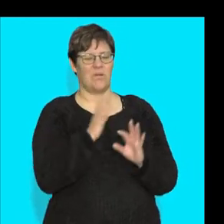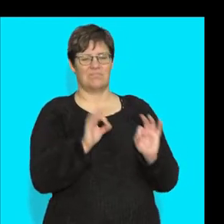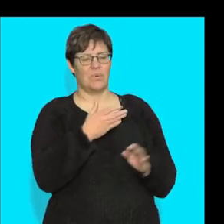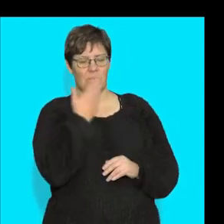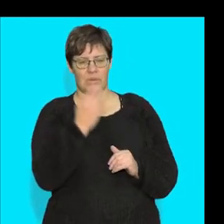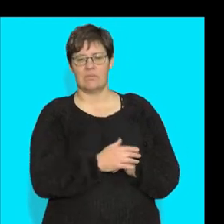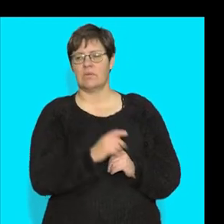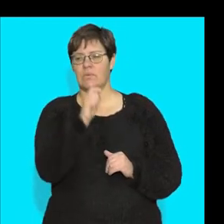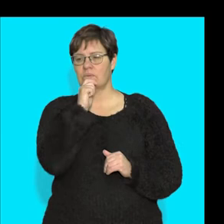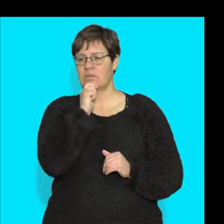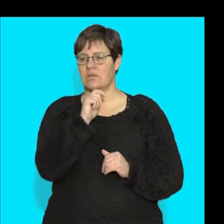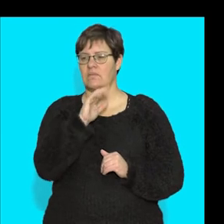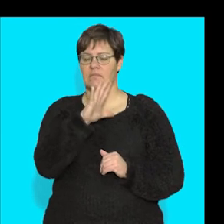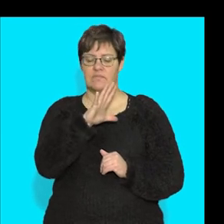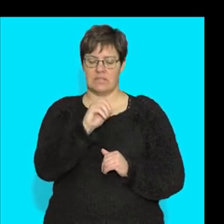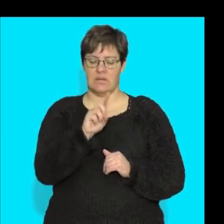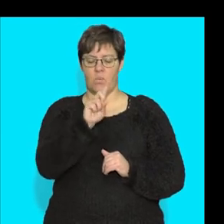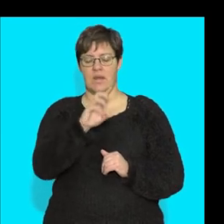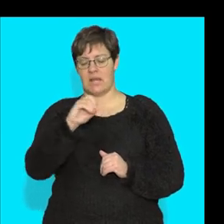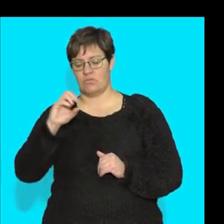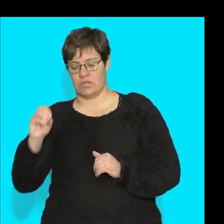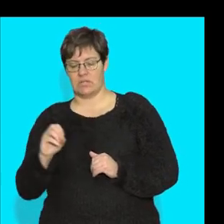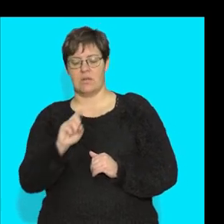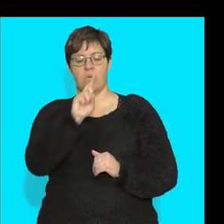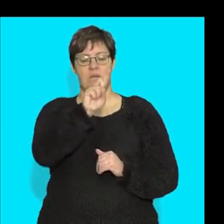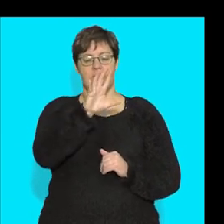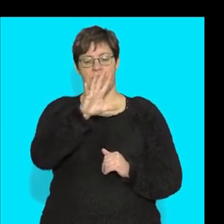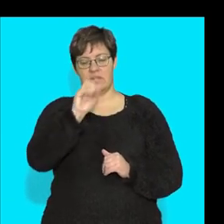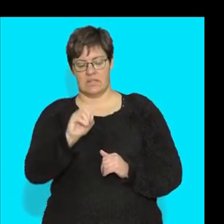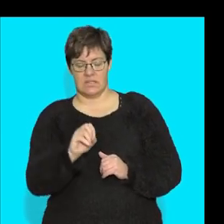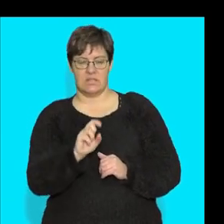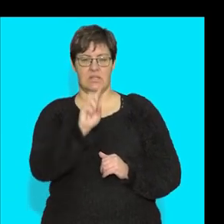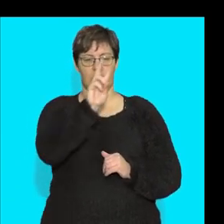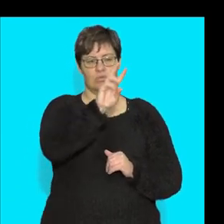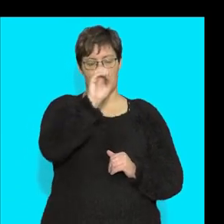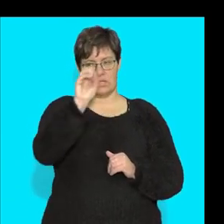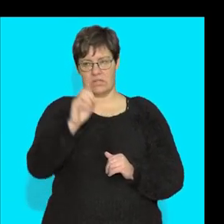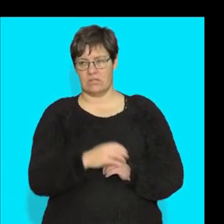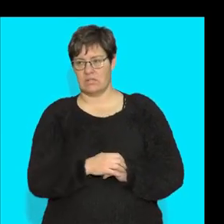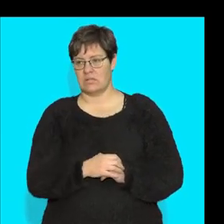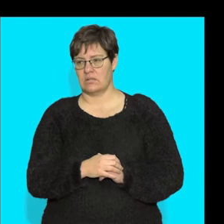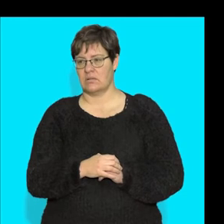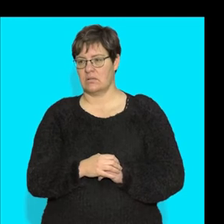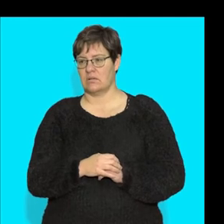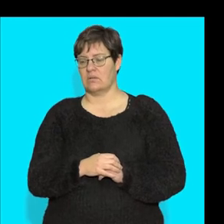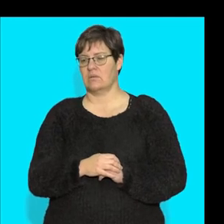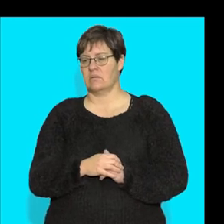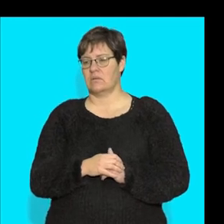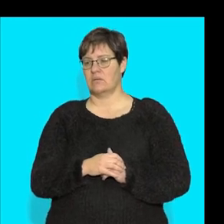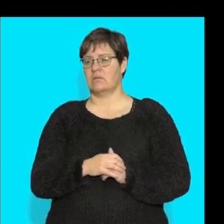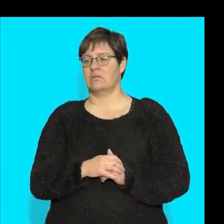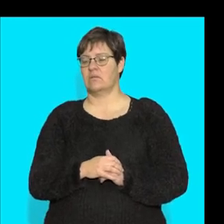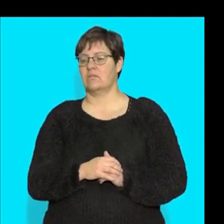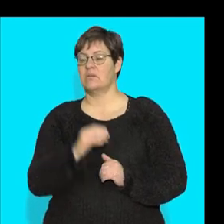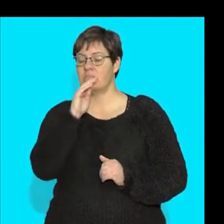work. Let's try going up 50, 100, 150, 200. There we go. Then I'm